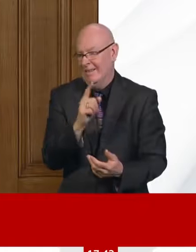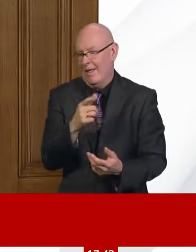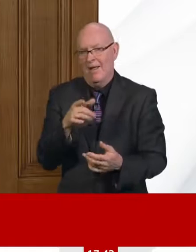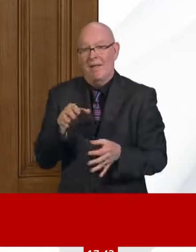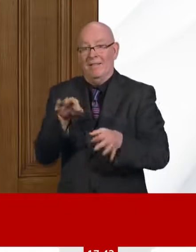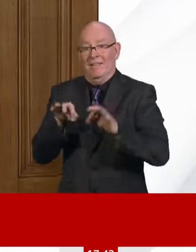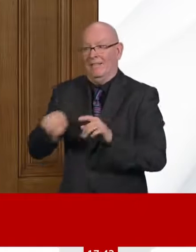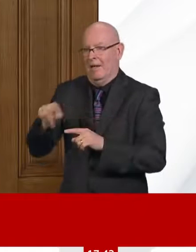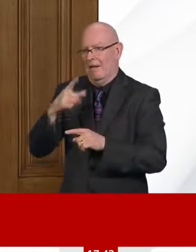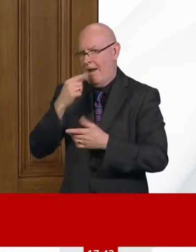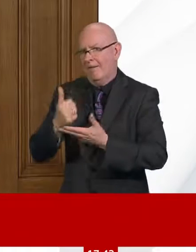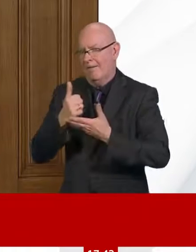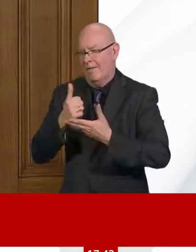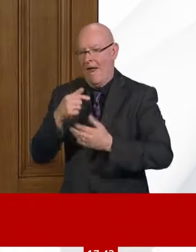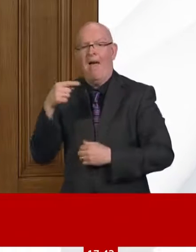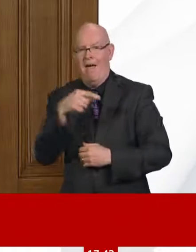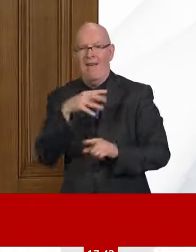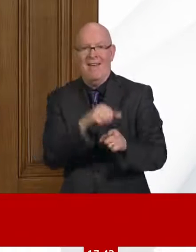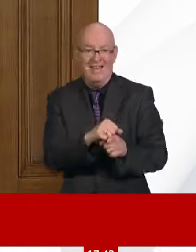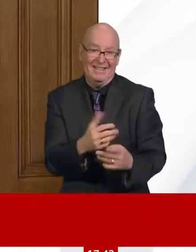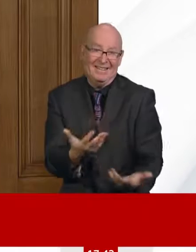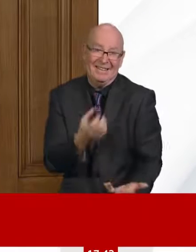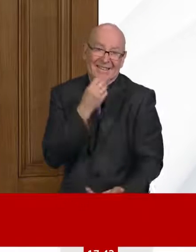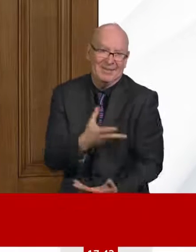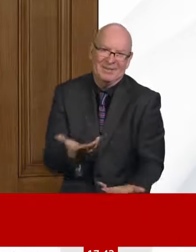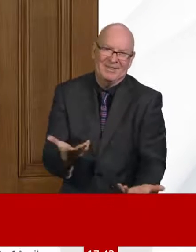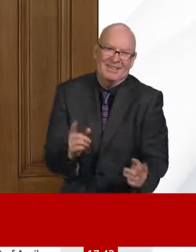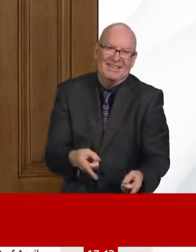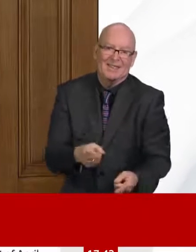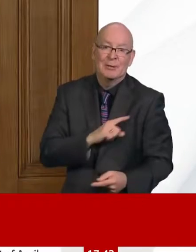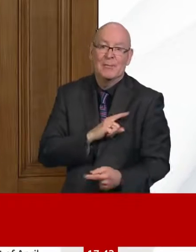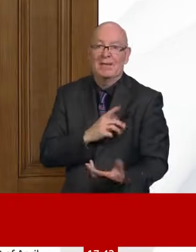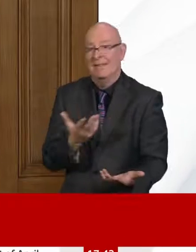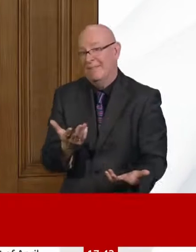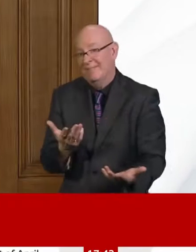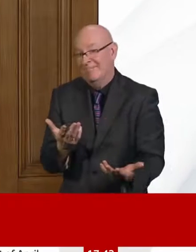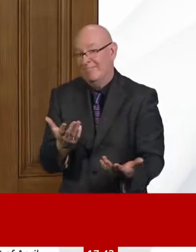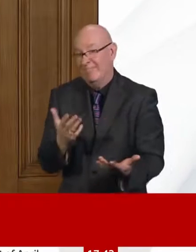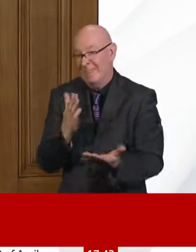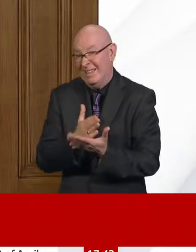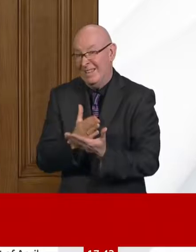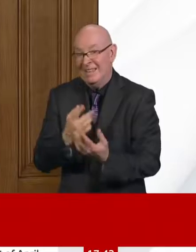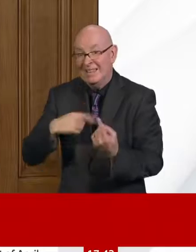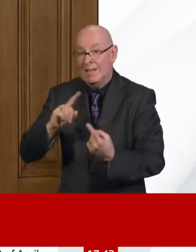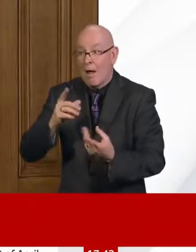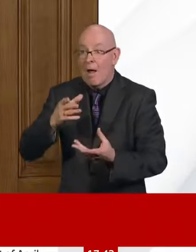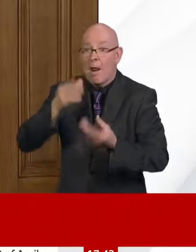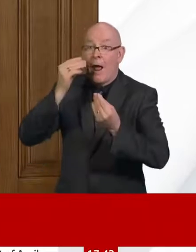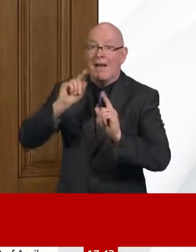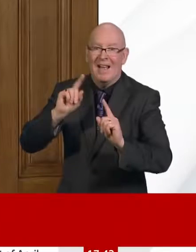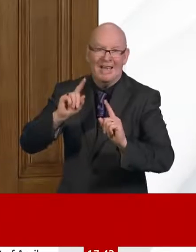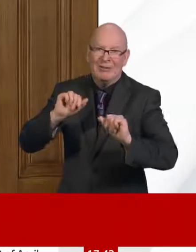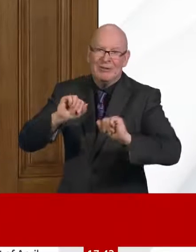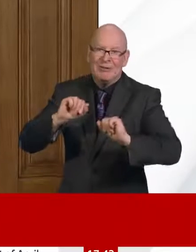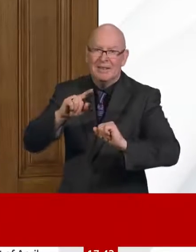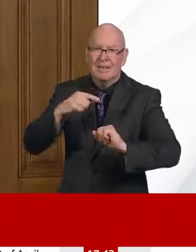could do things better. And we want and that's why we keep talking to our neighbours, actually, so that we can learn that. So I'm very humble about